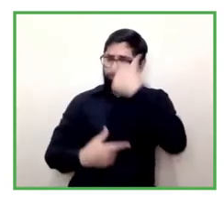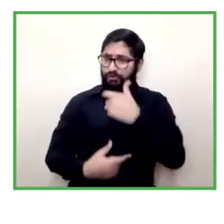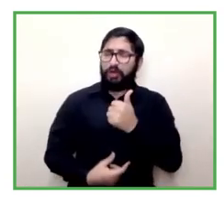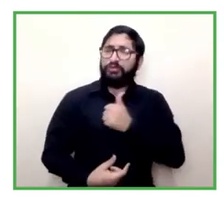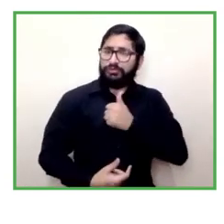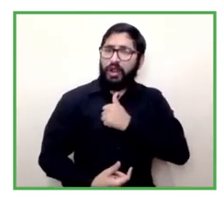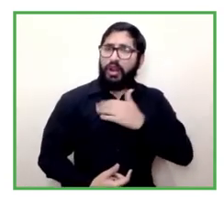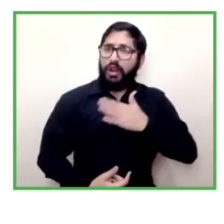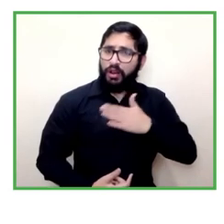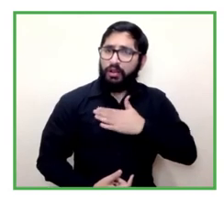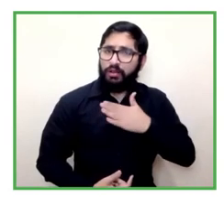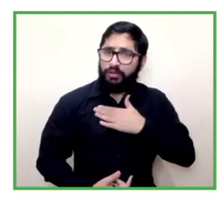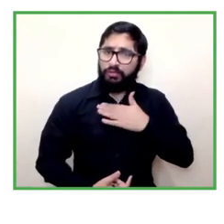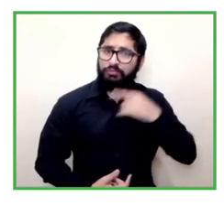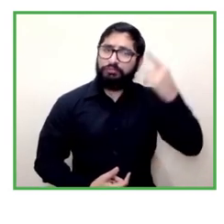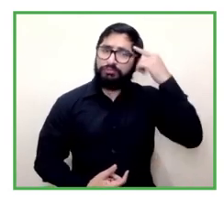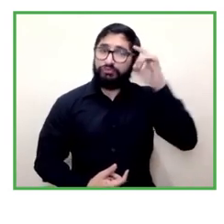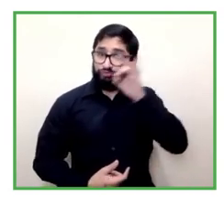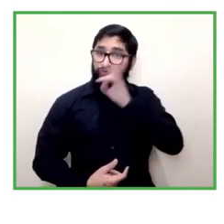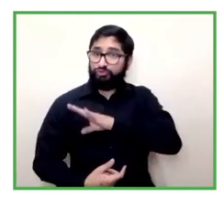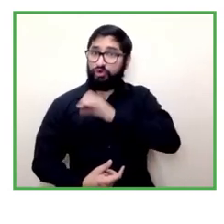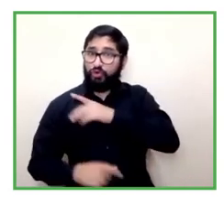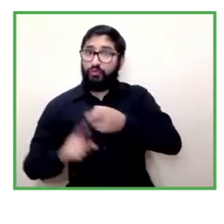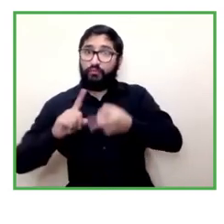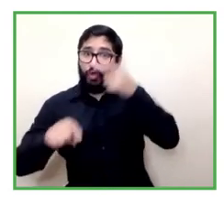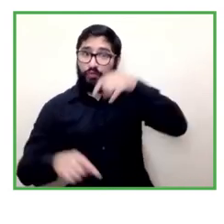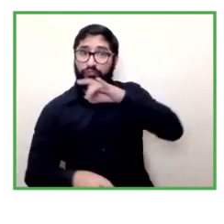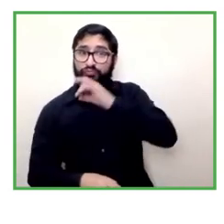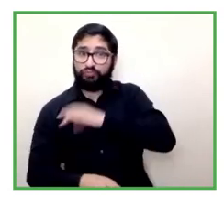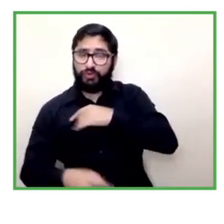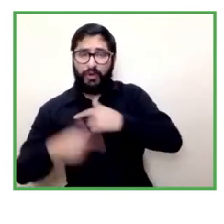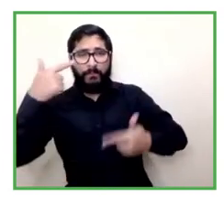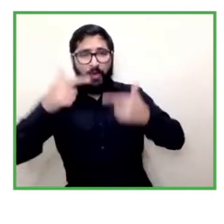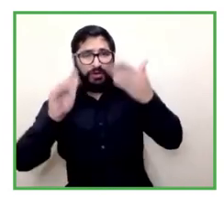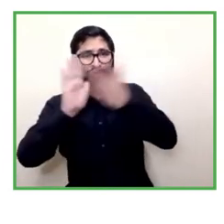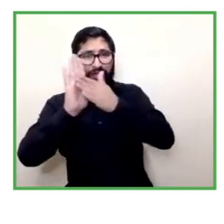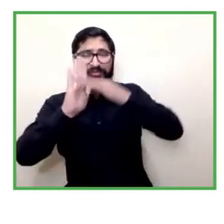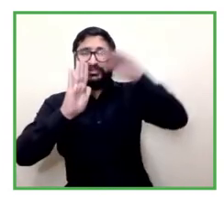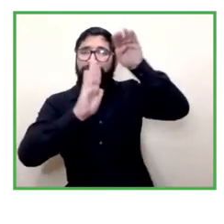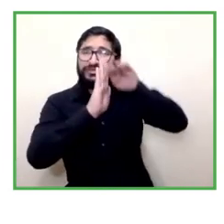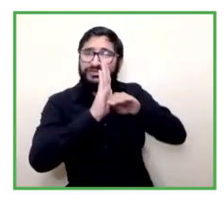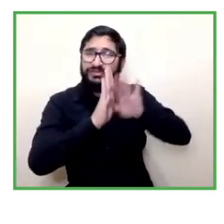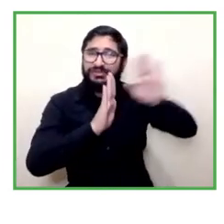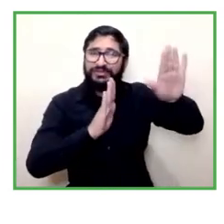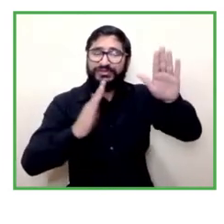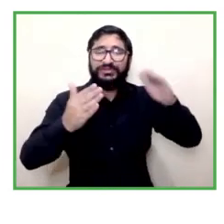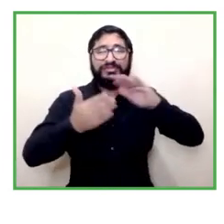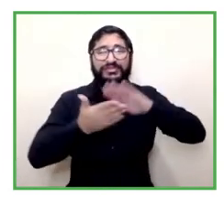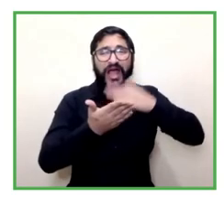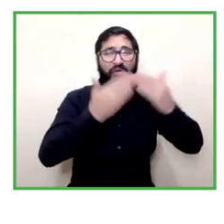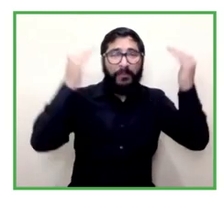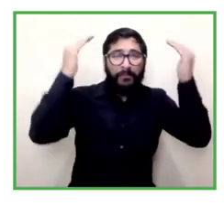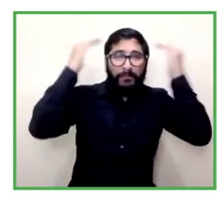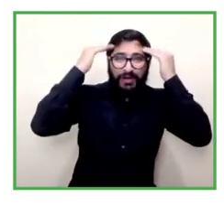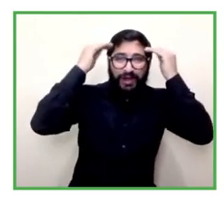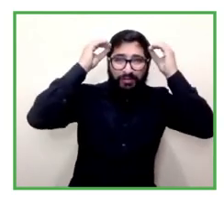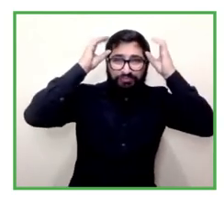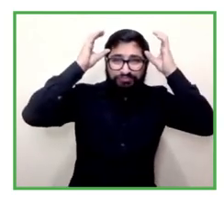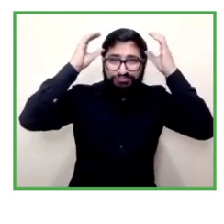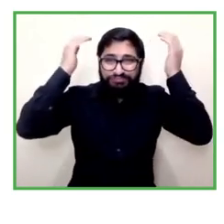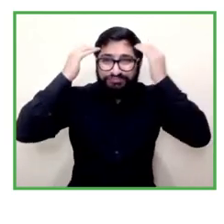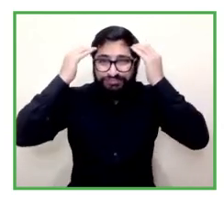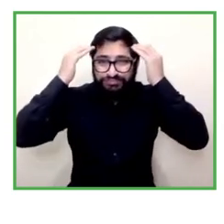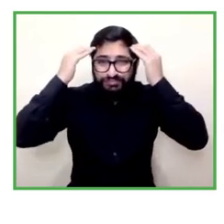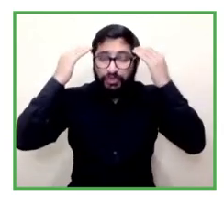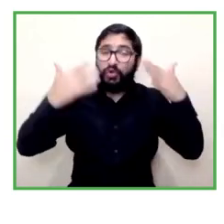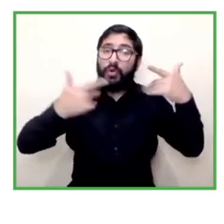i believe they're non-existent in chile for instance the policies on mental health since the 90s this is